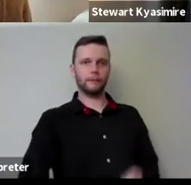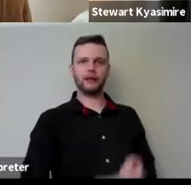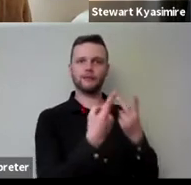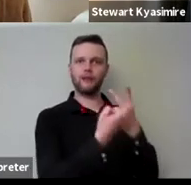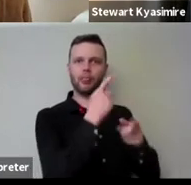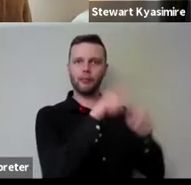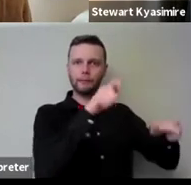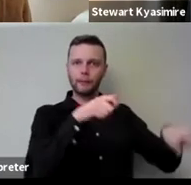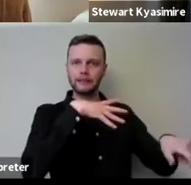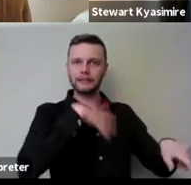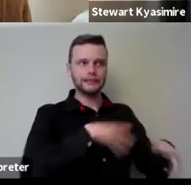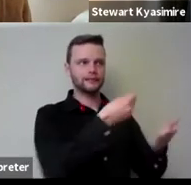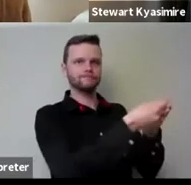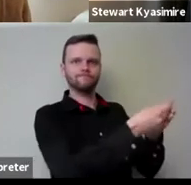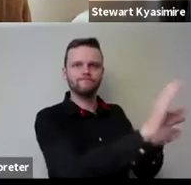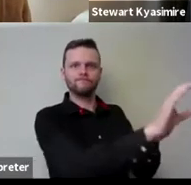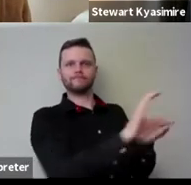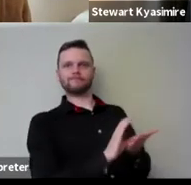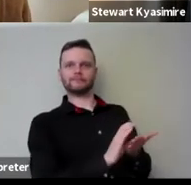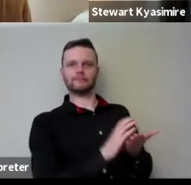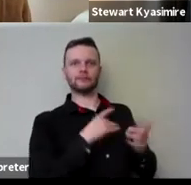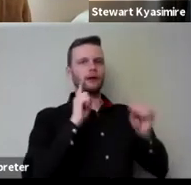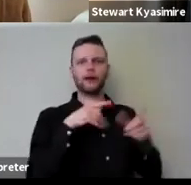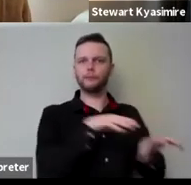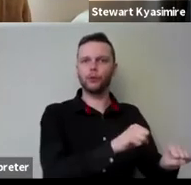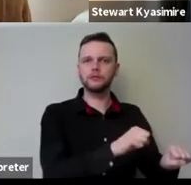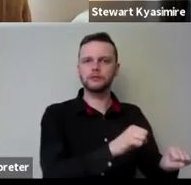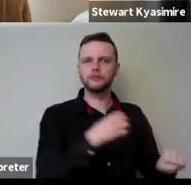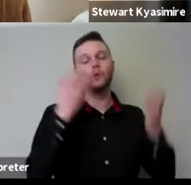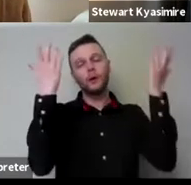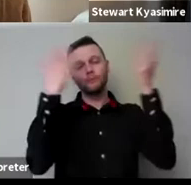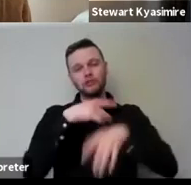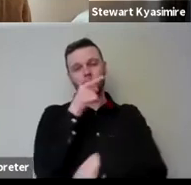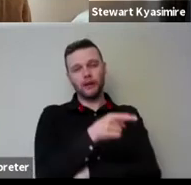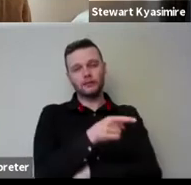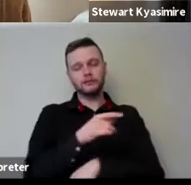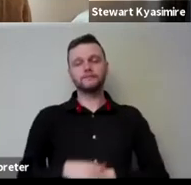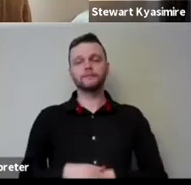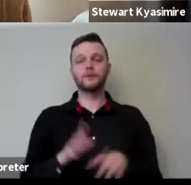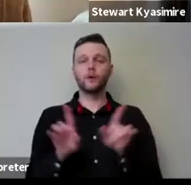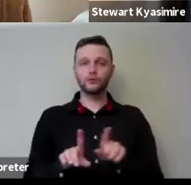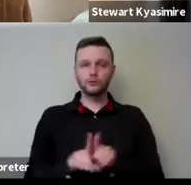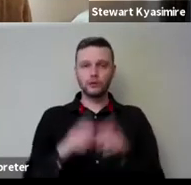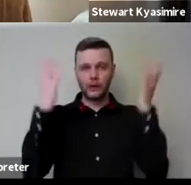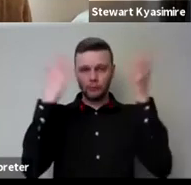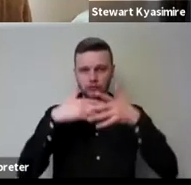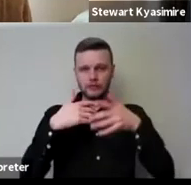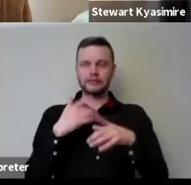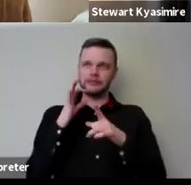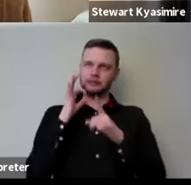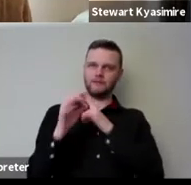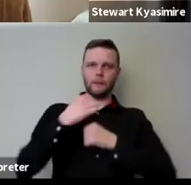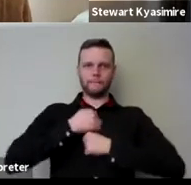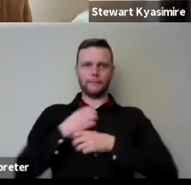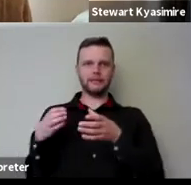generating that in industry for you so i'm worried about that and the other thing i'm worried about which is quite specific to my sector i